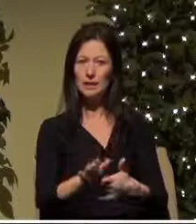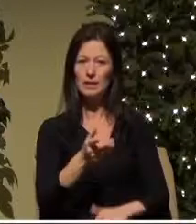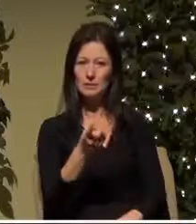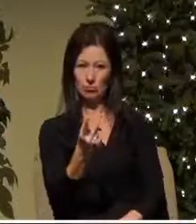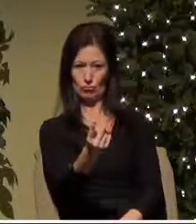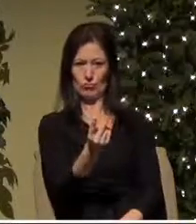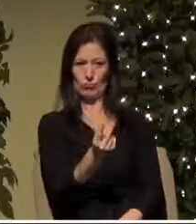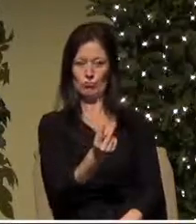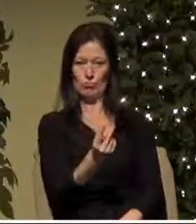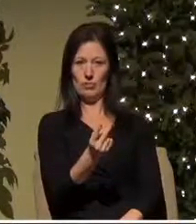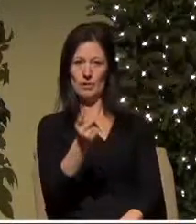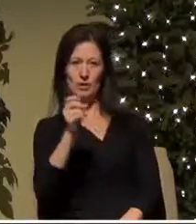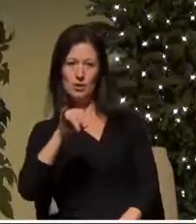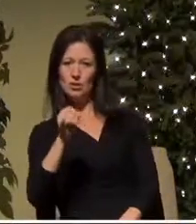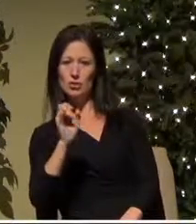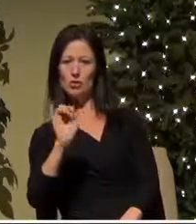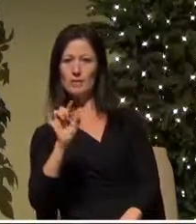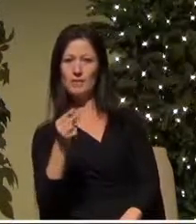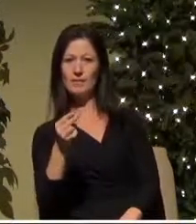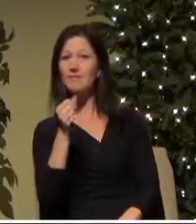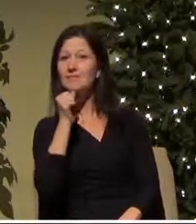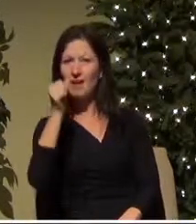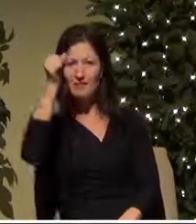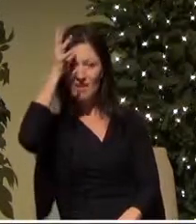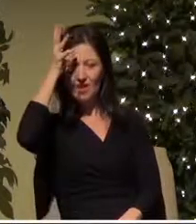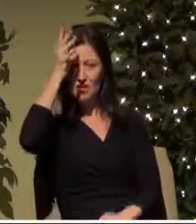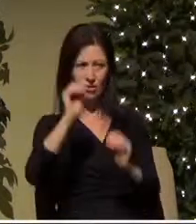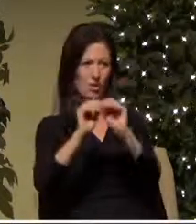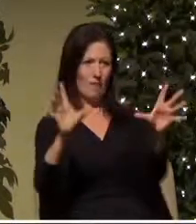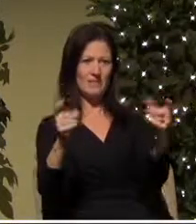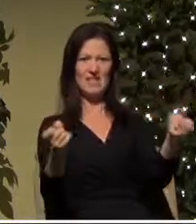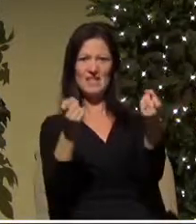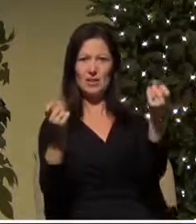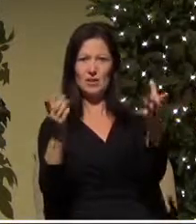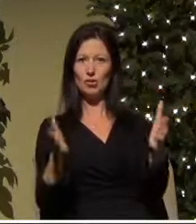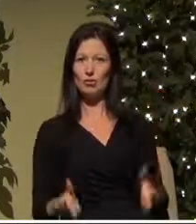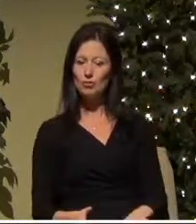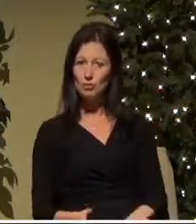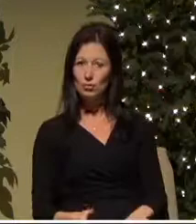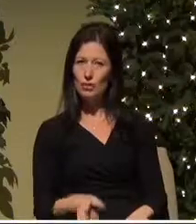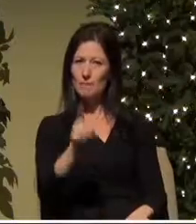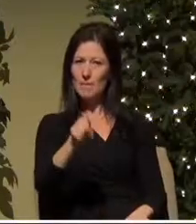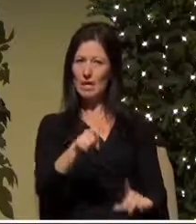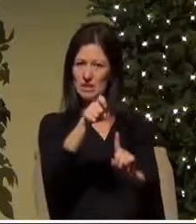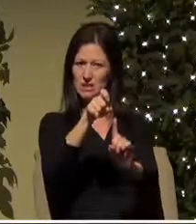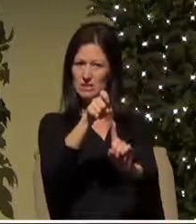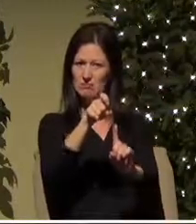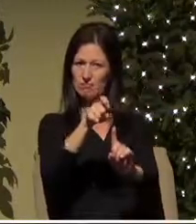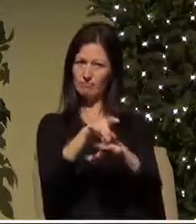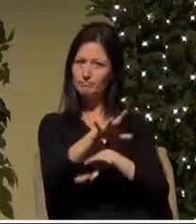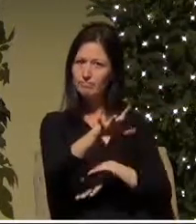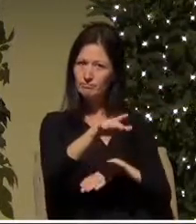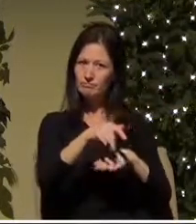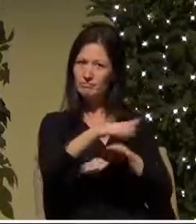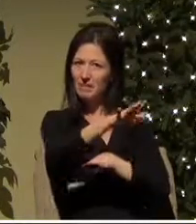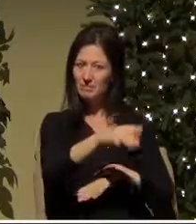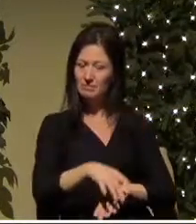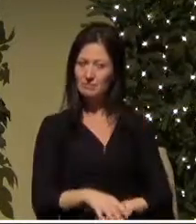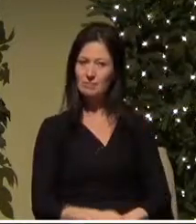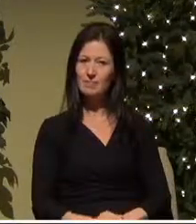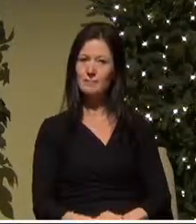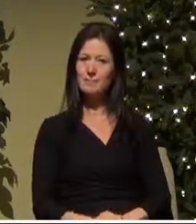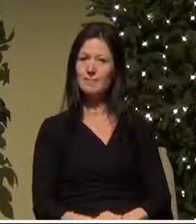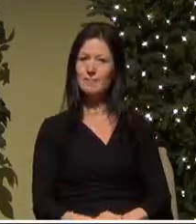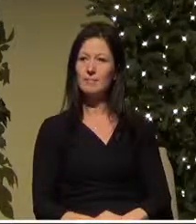can't be condoned here is an obvious sinner that must be shunned and this explanation in verse 7 that tells us there was